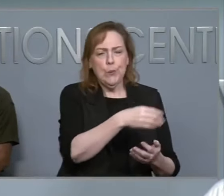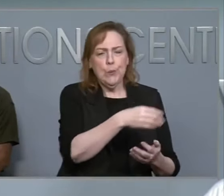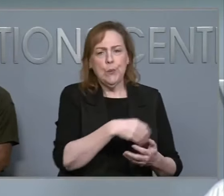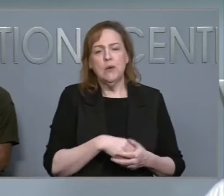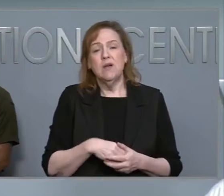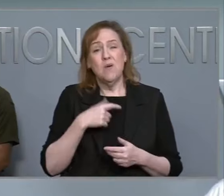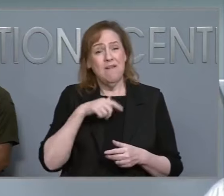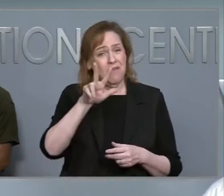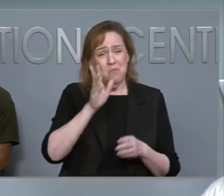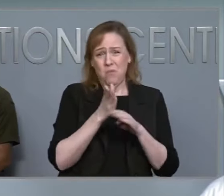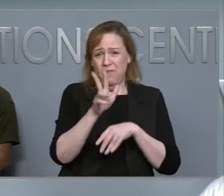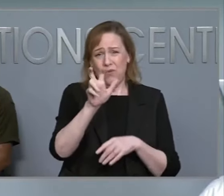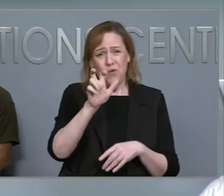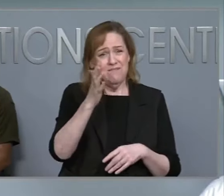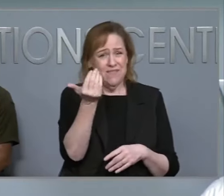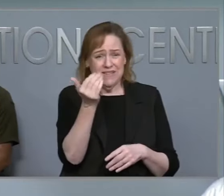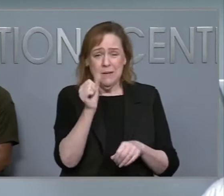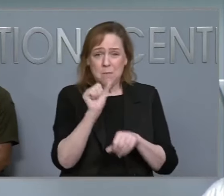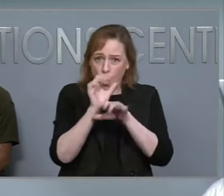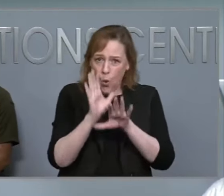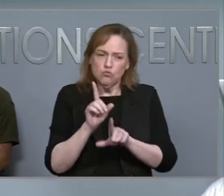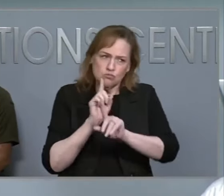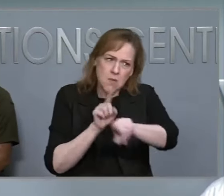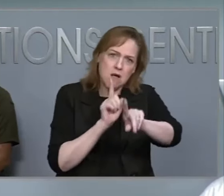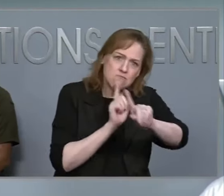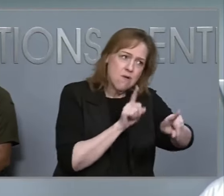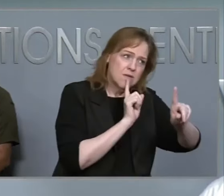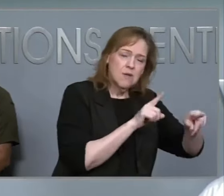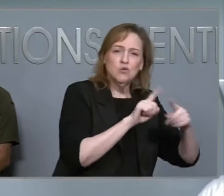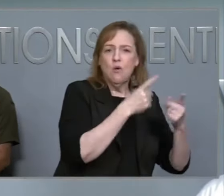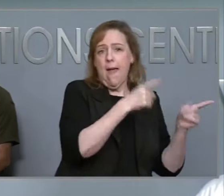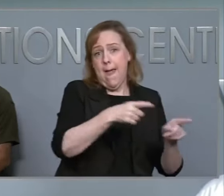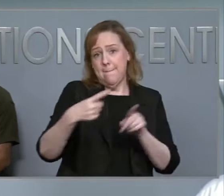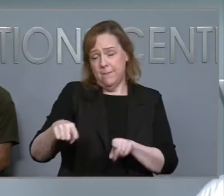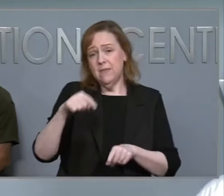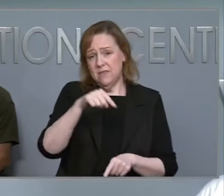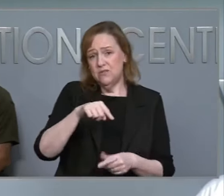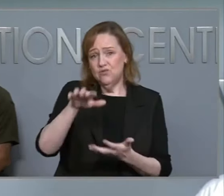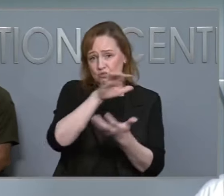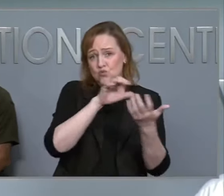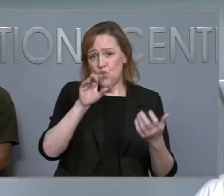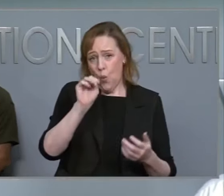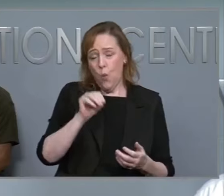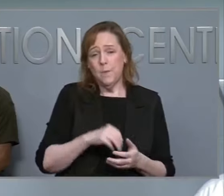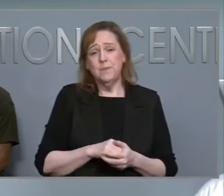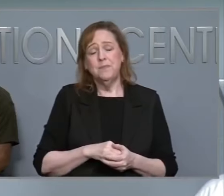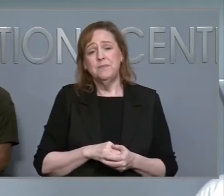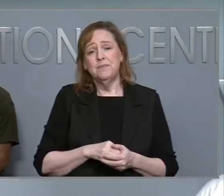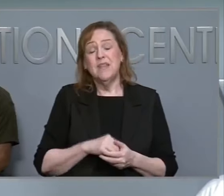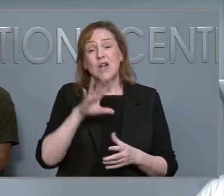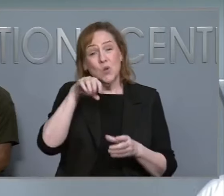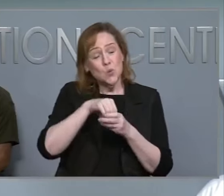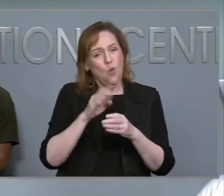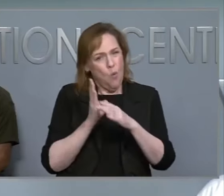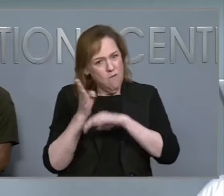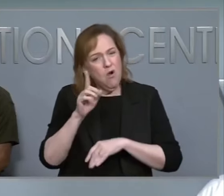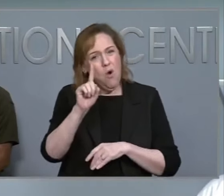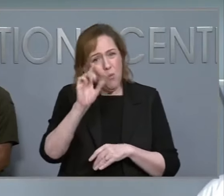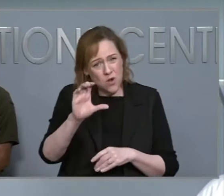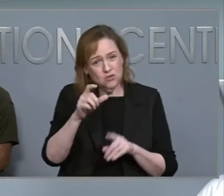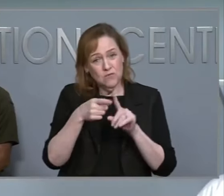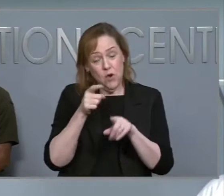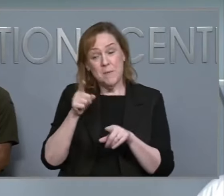responding to incidents related to the storm. This also includes more than 100 from eastern and central North Carolina,